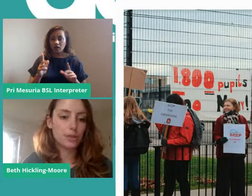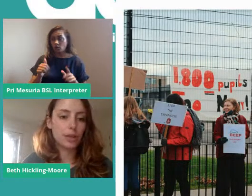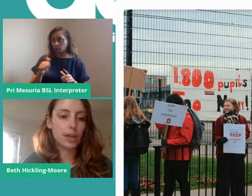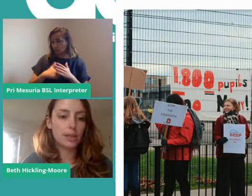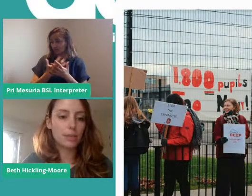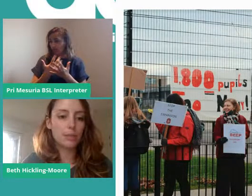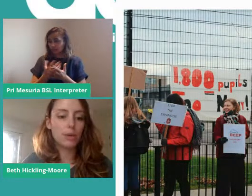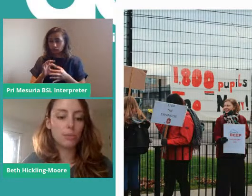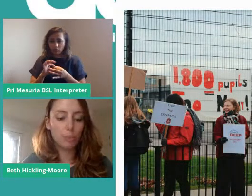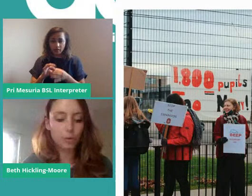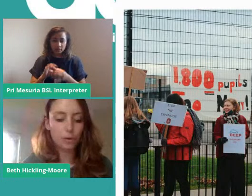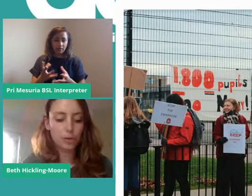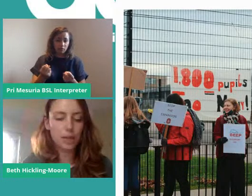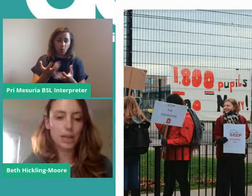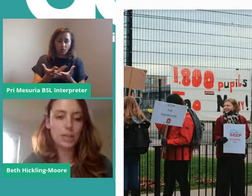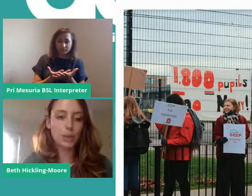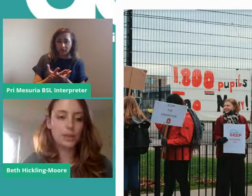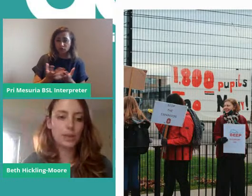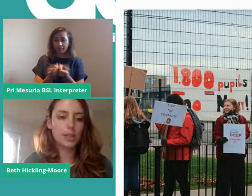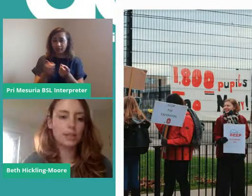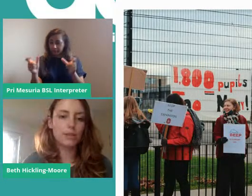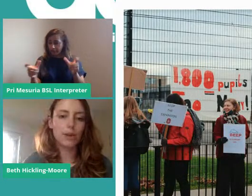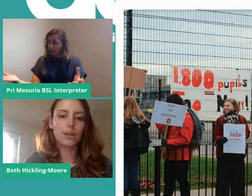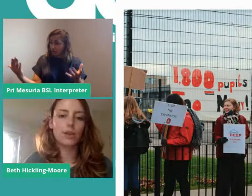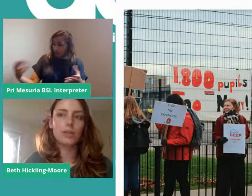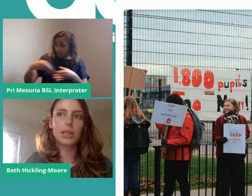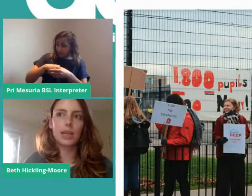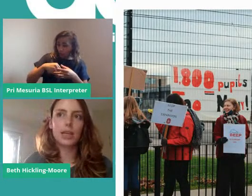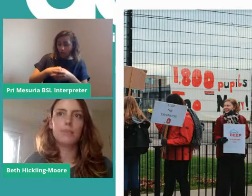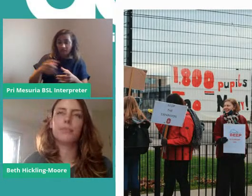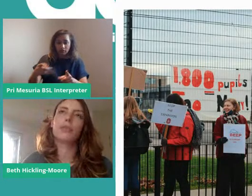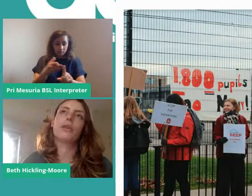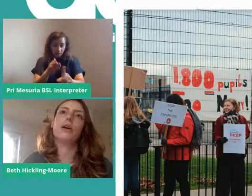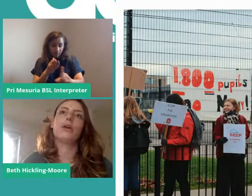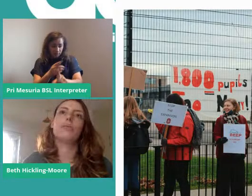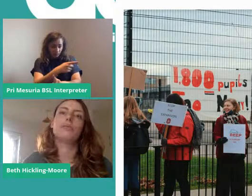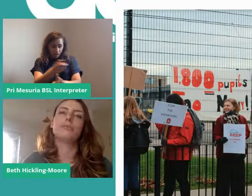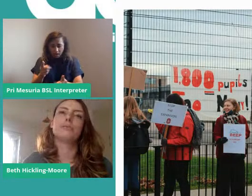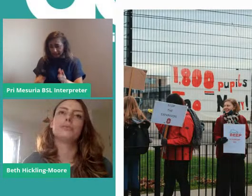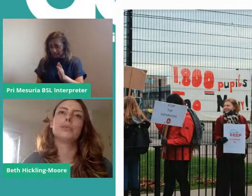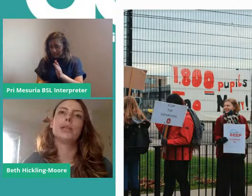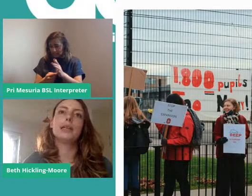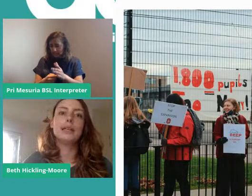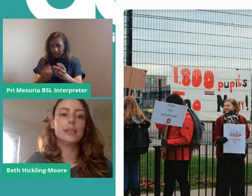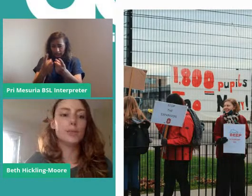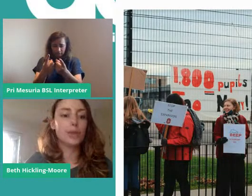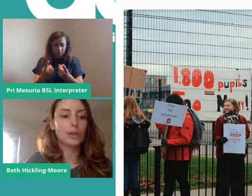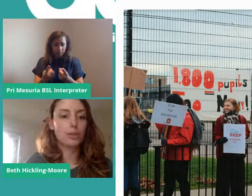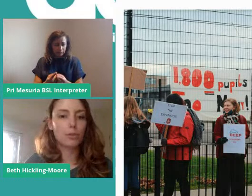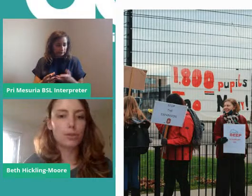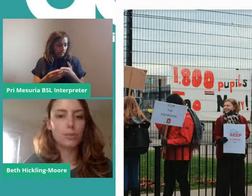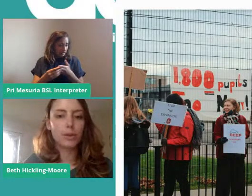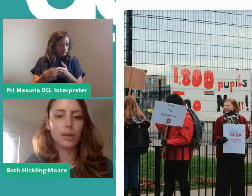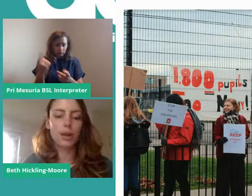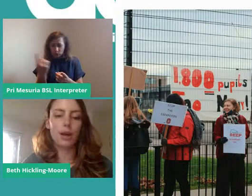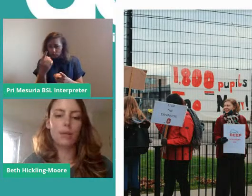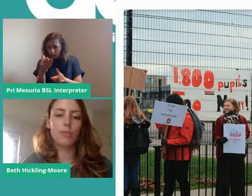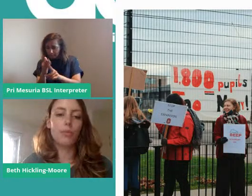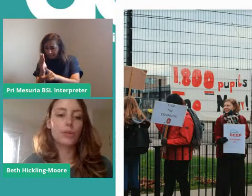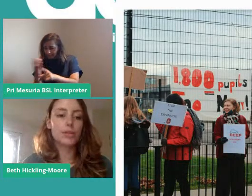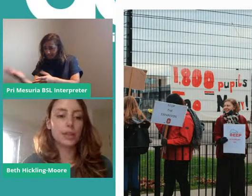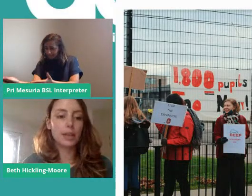having those conversations and getting people on board as well as identifying those key leaders within our group